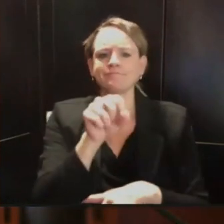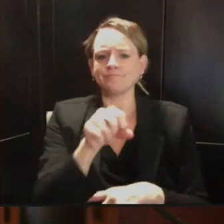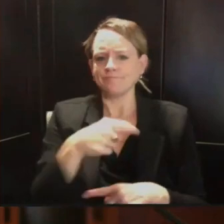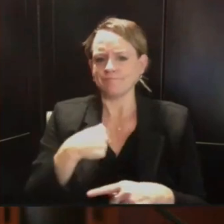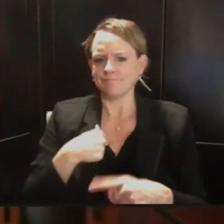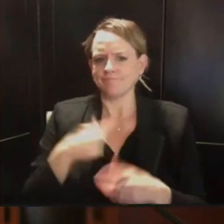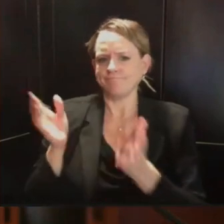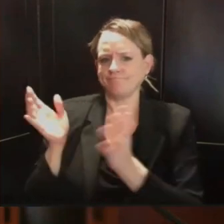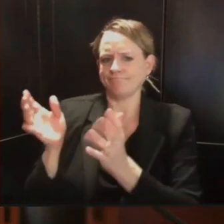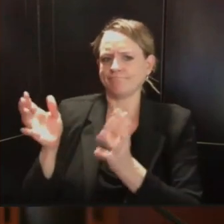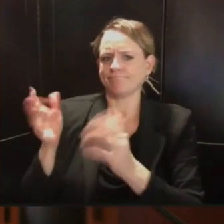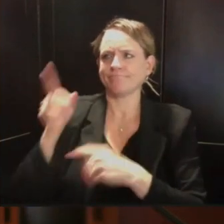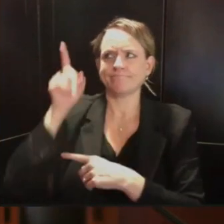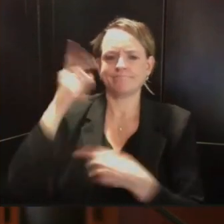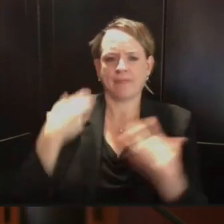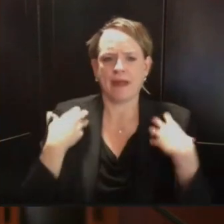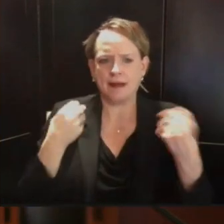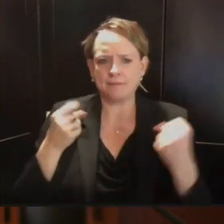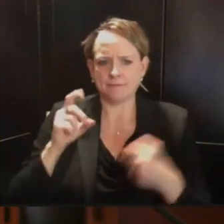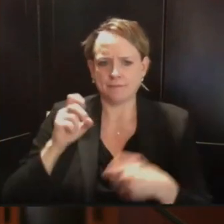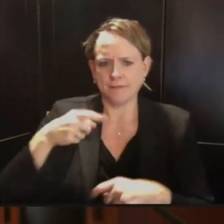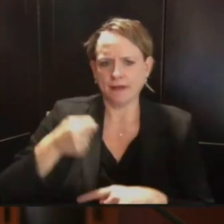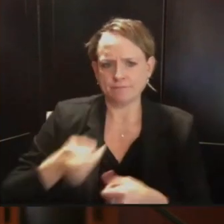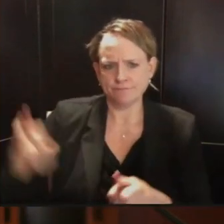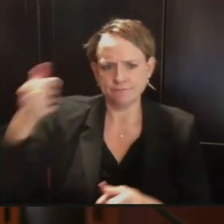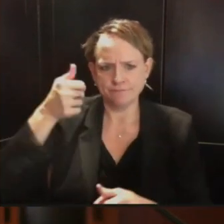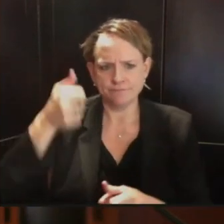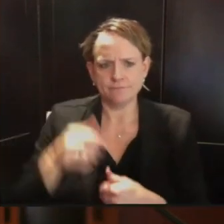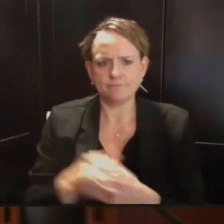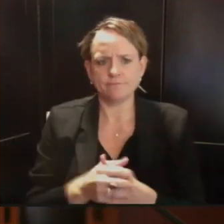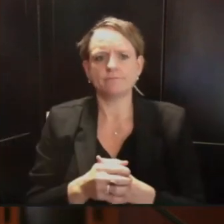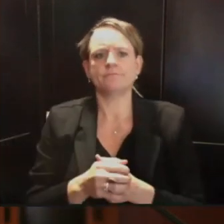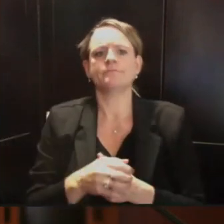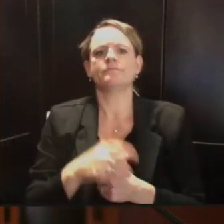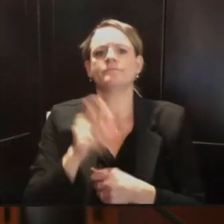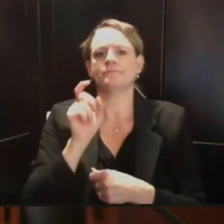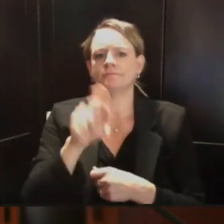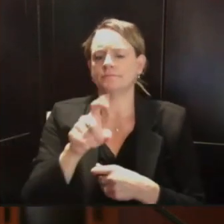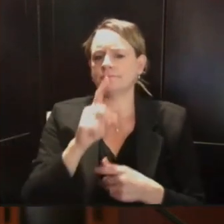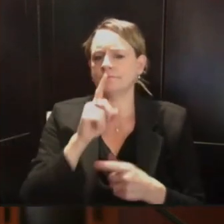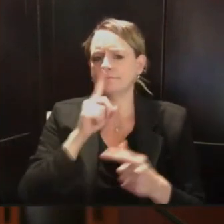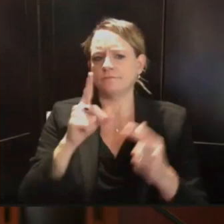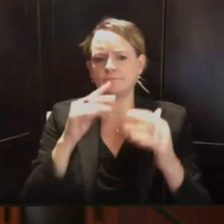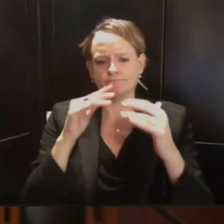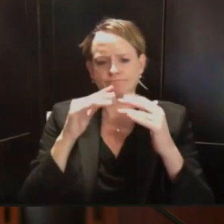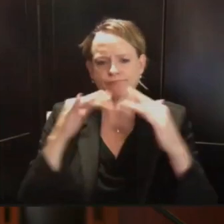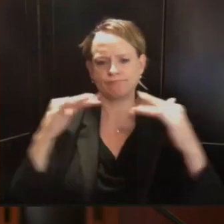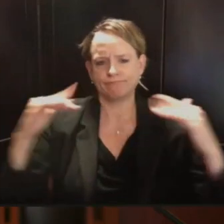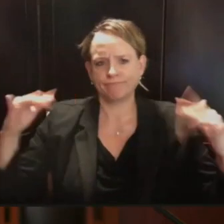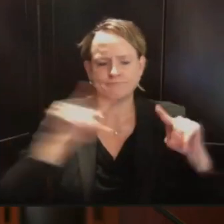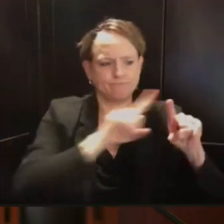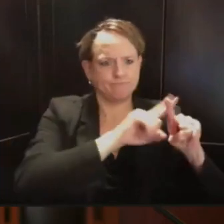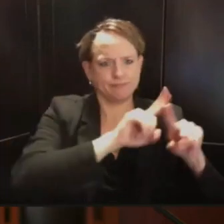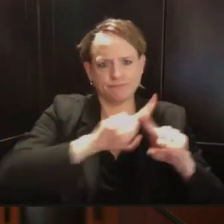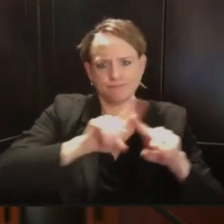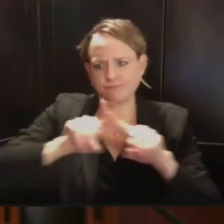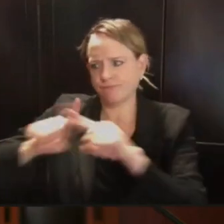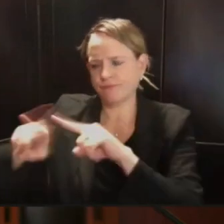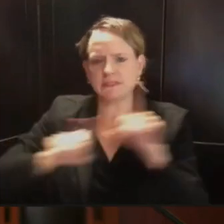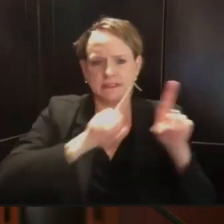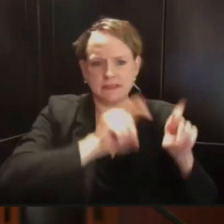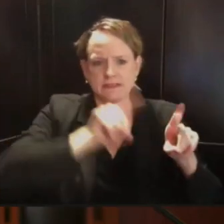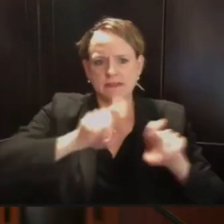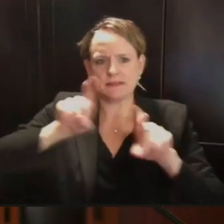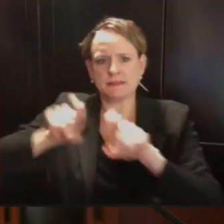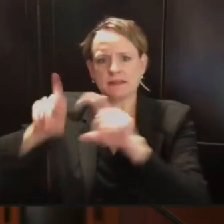supply, as he said, as you suggest he said, is critical. And it is one thing that we have worked really hard here in the